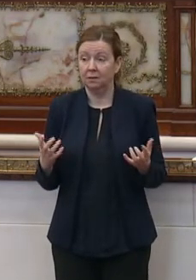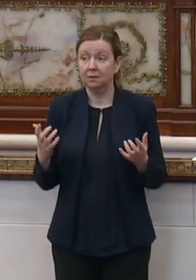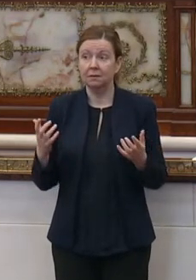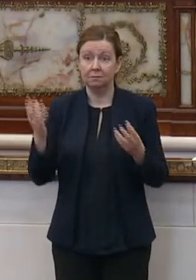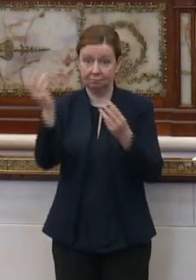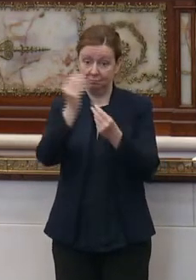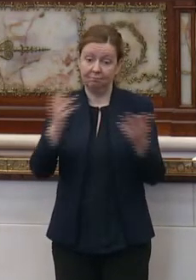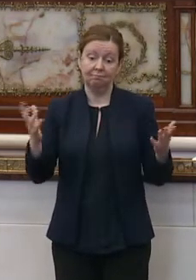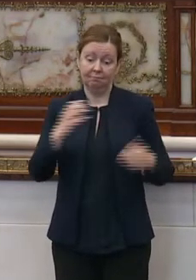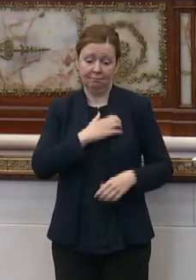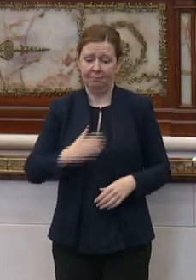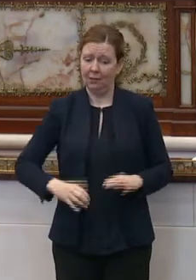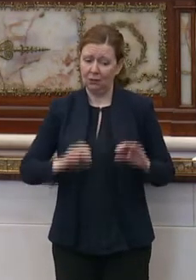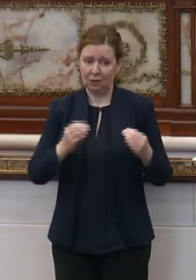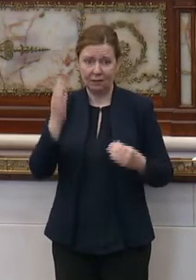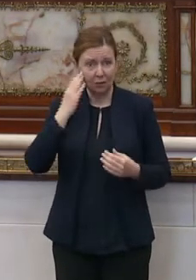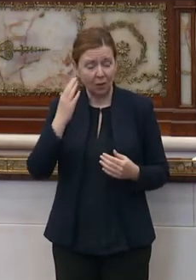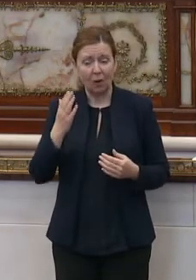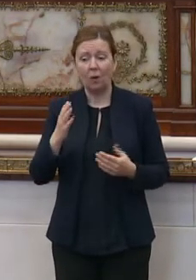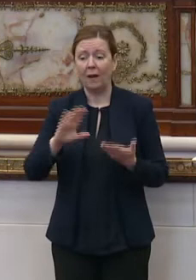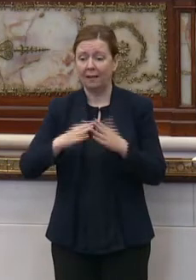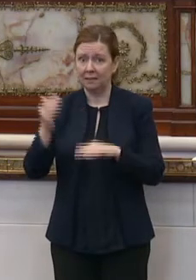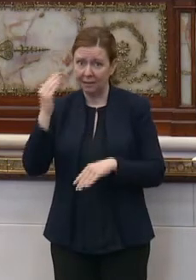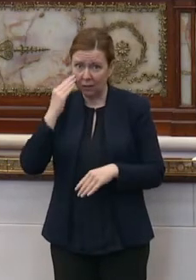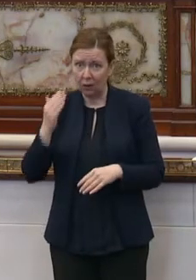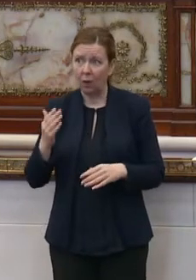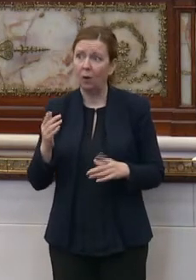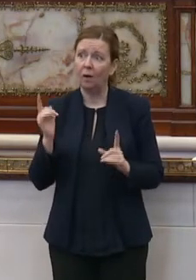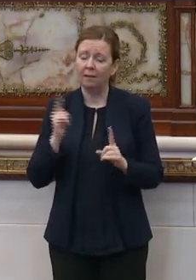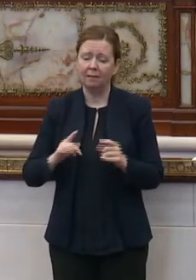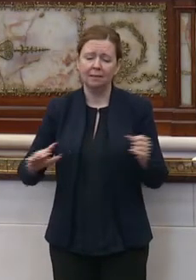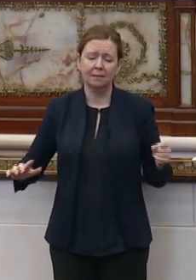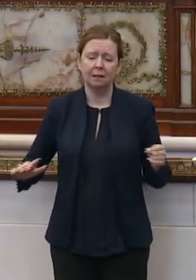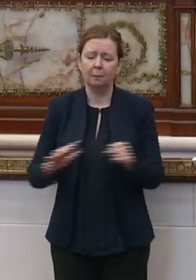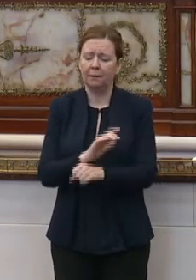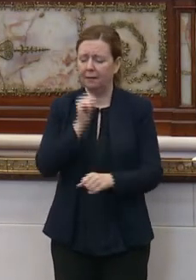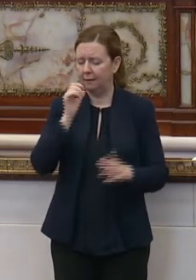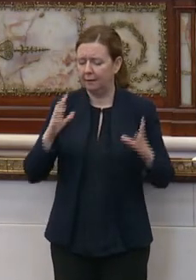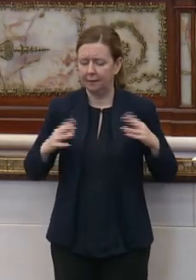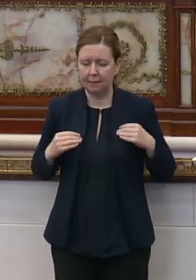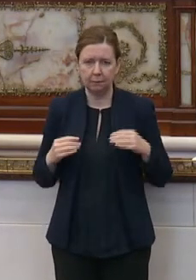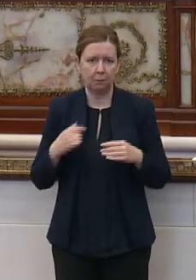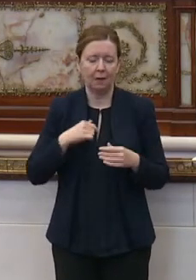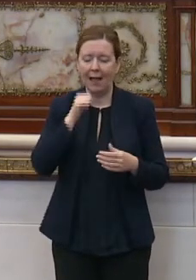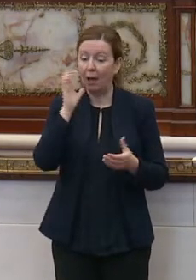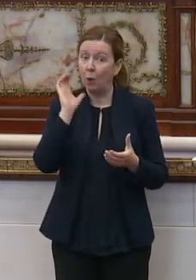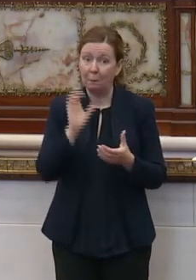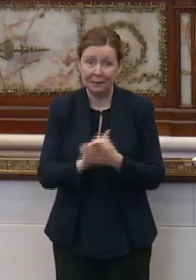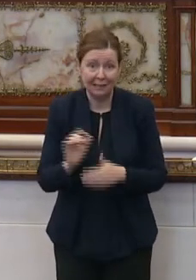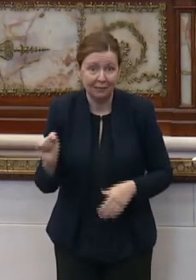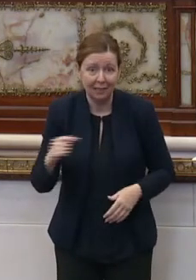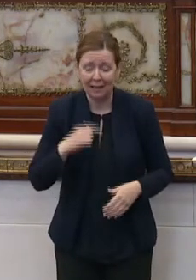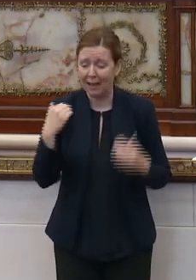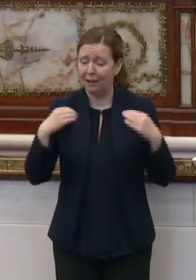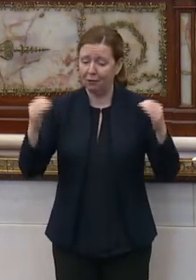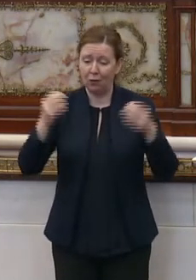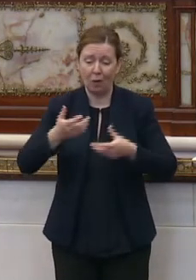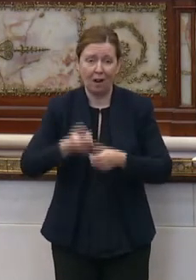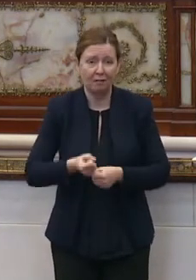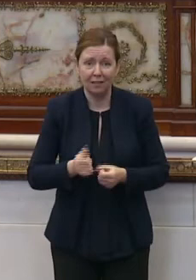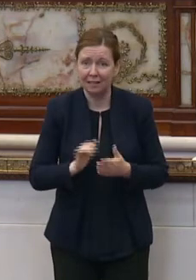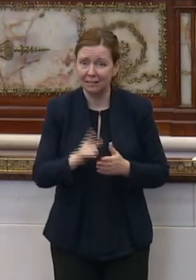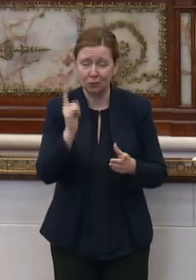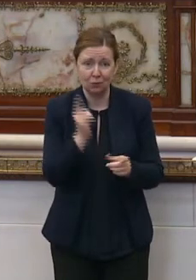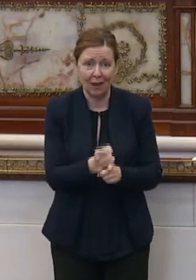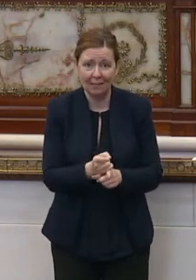the administration know and the city know this is completely unacceptable. I don't believe it. have no confidence in it. I